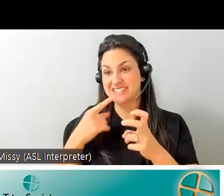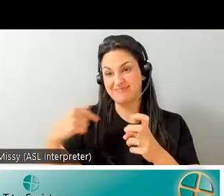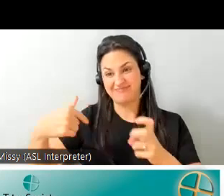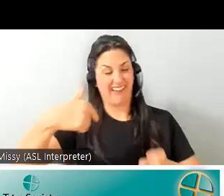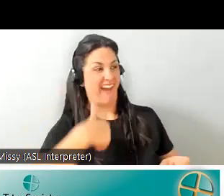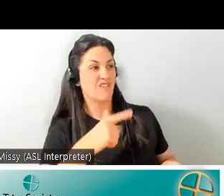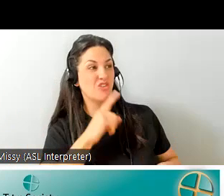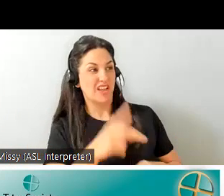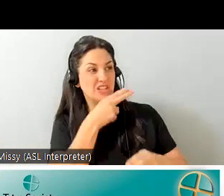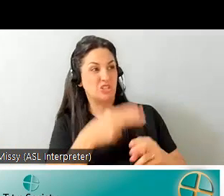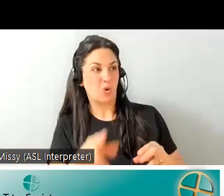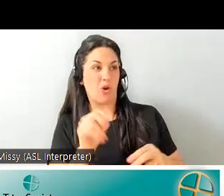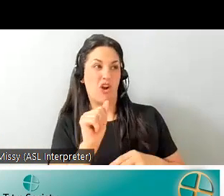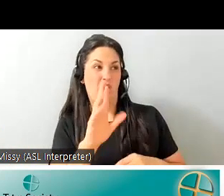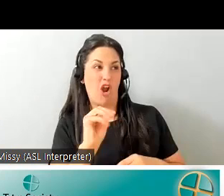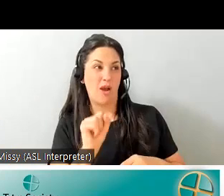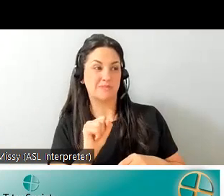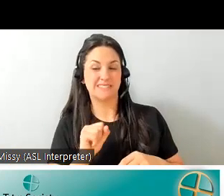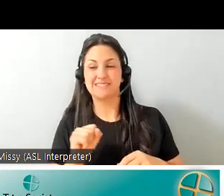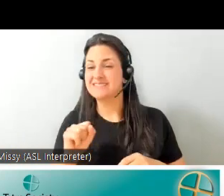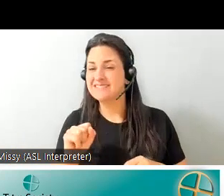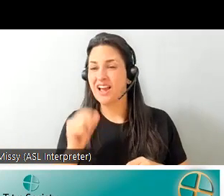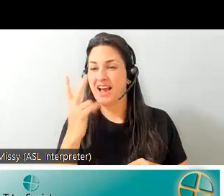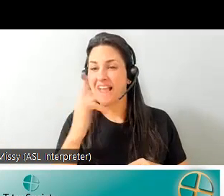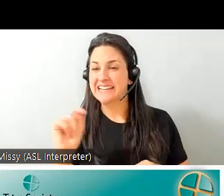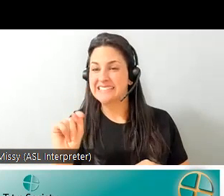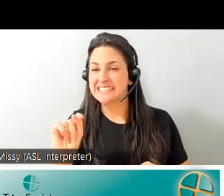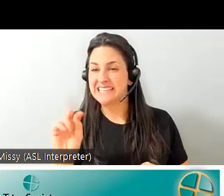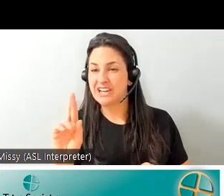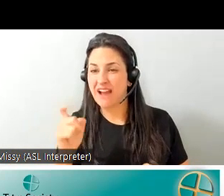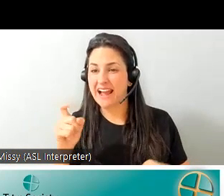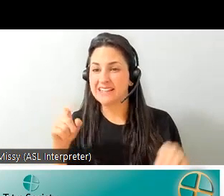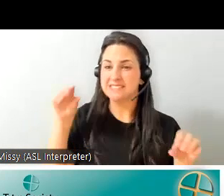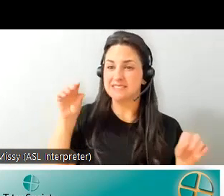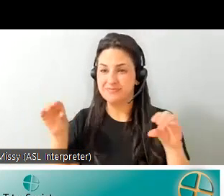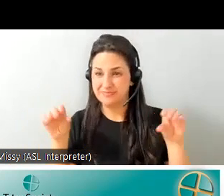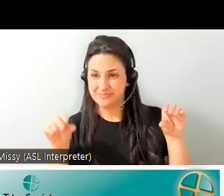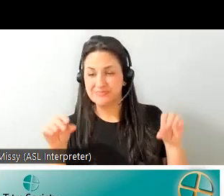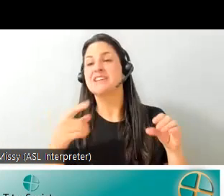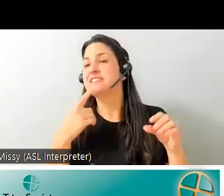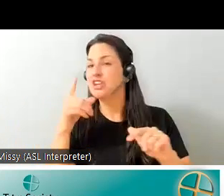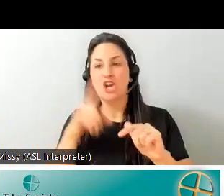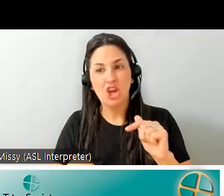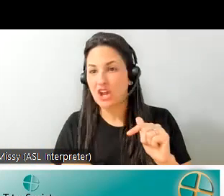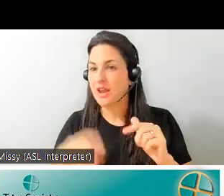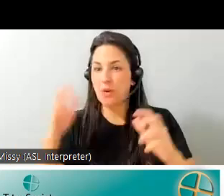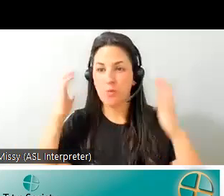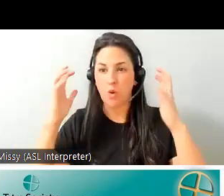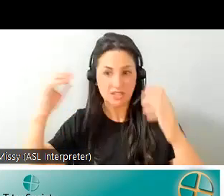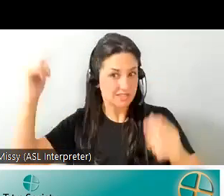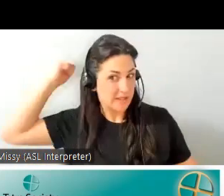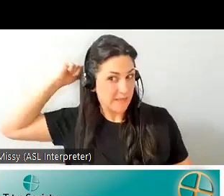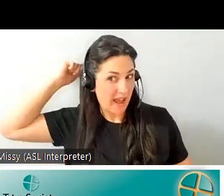a t-rex joke about that how she couldn't wash the back of her hair and uh you know just to diffuse